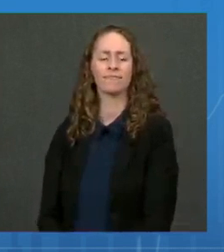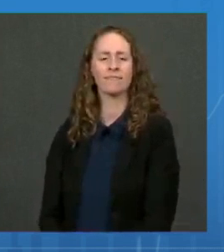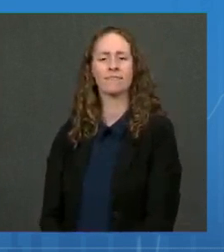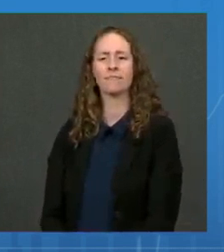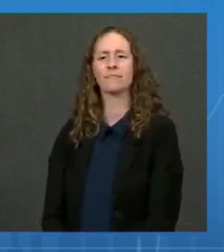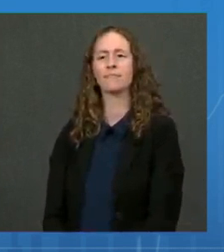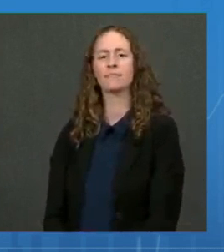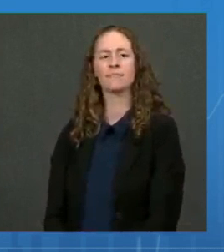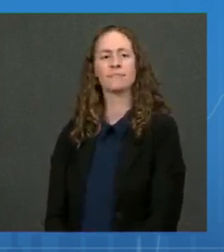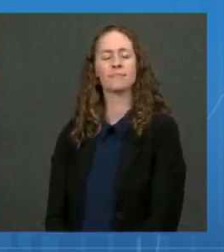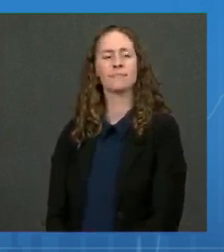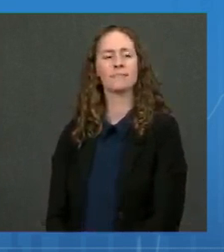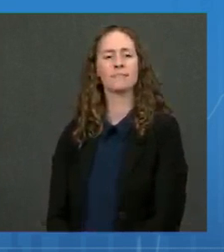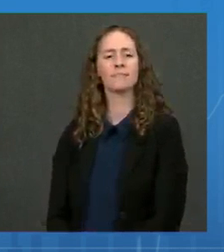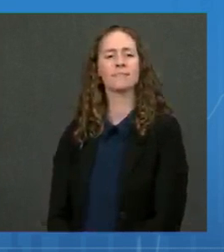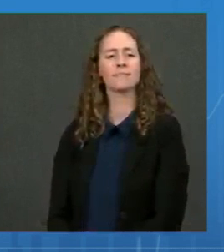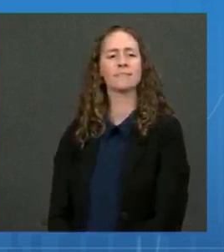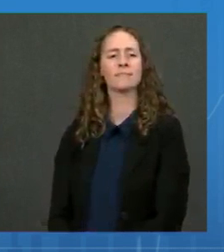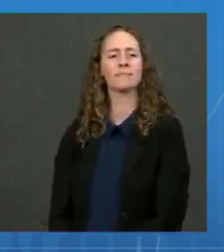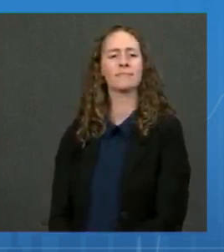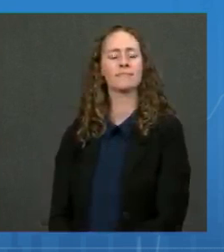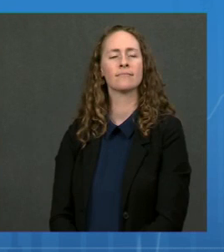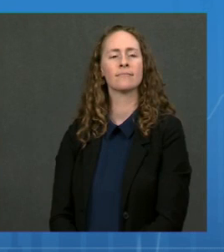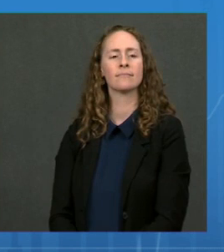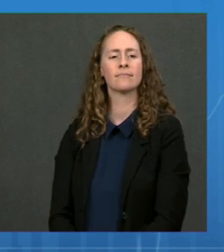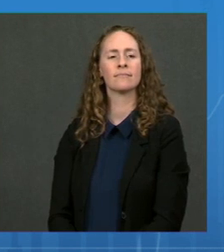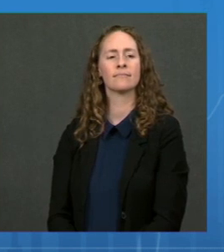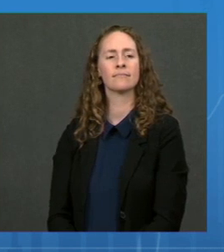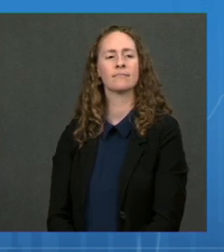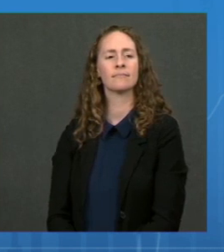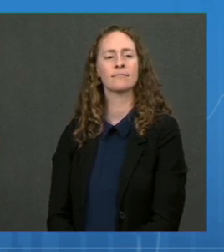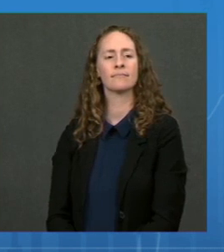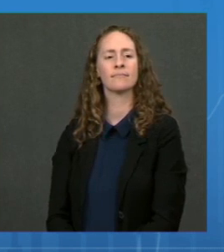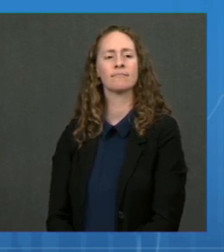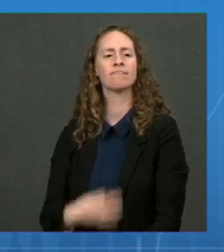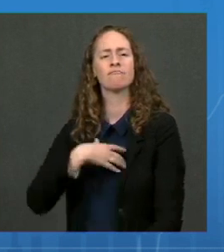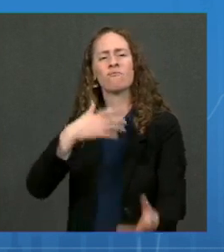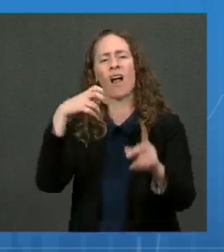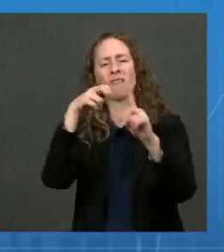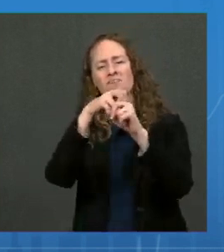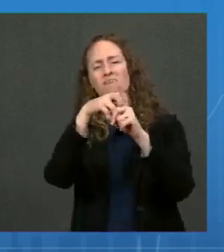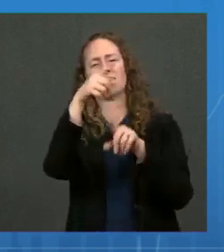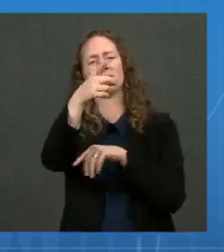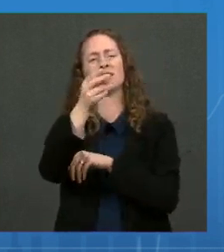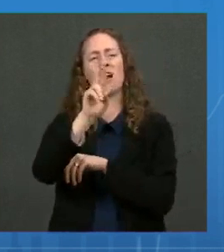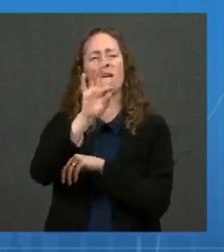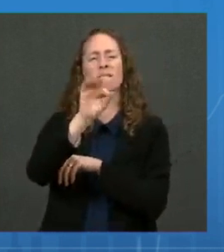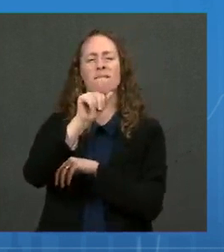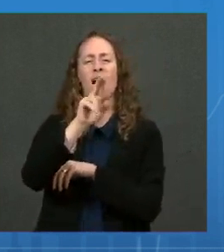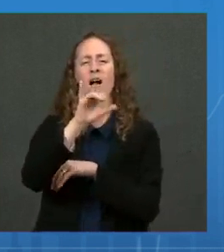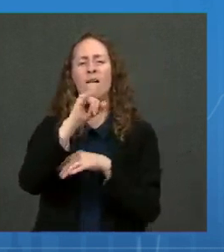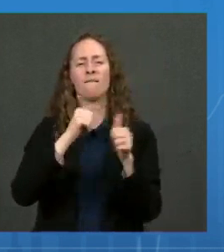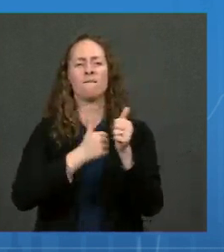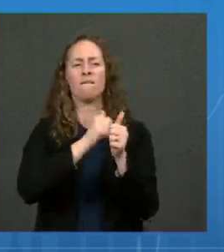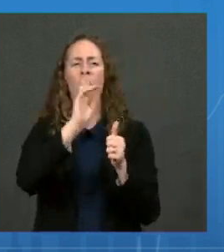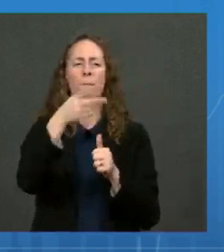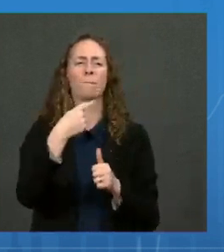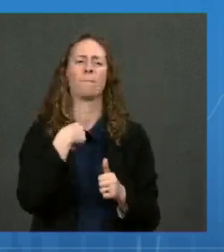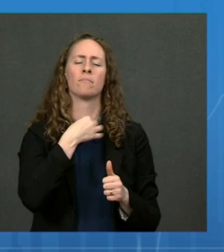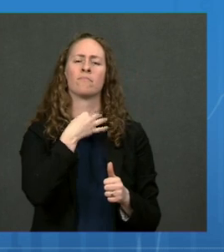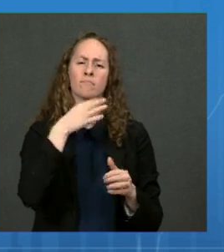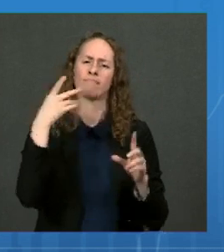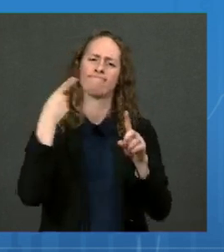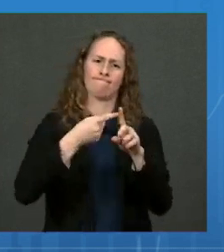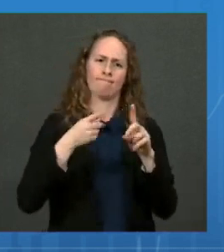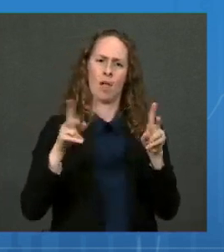Well, thank you. I was just hoping to follow up on what Dr. Fauci was saying about control. Dr. Fauci, what is that